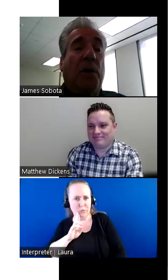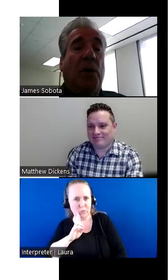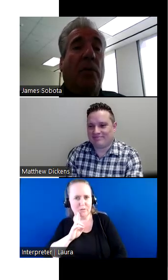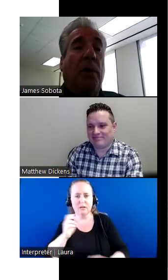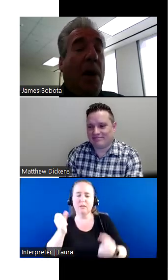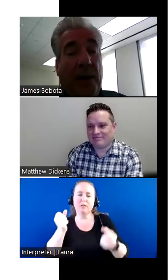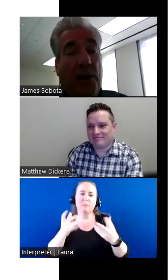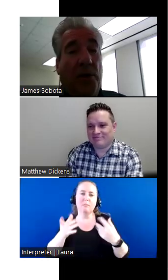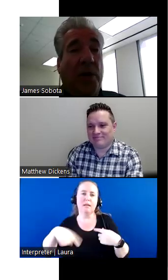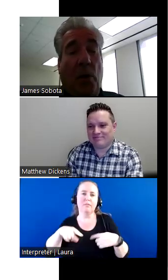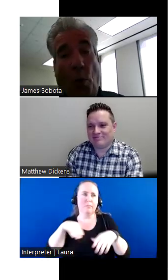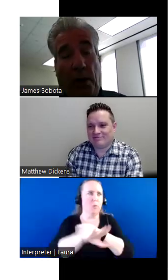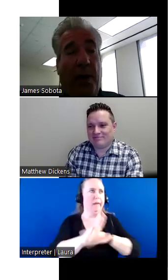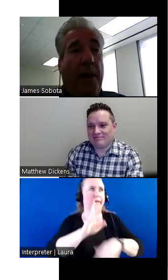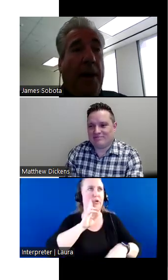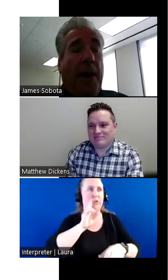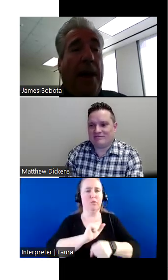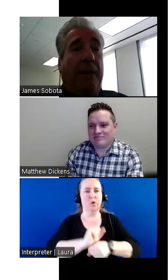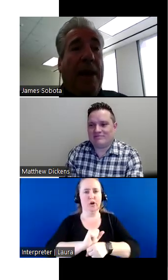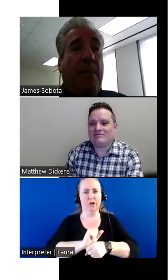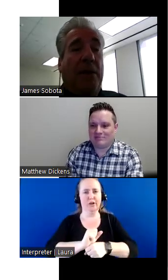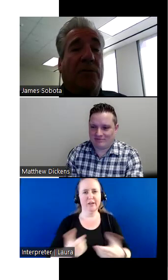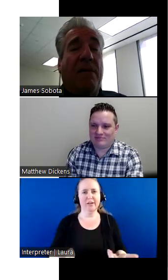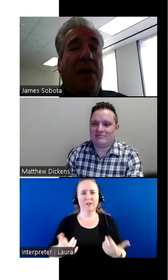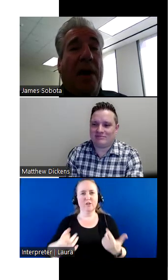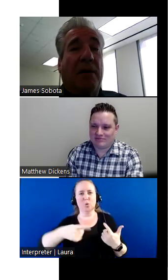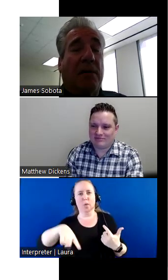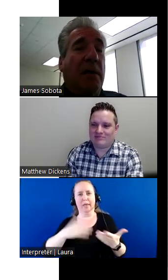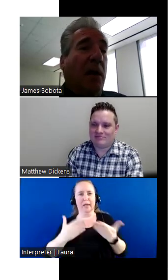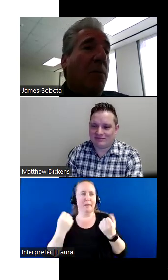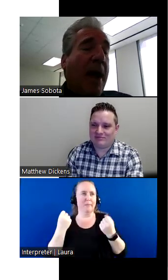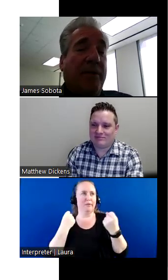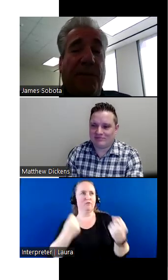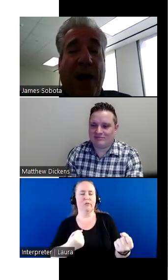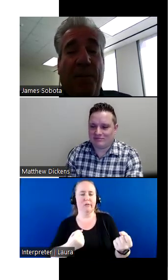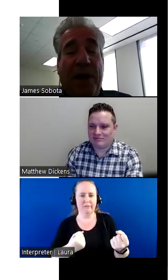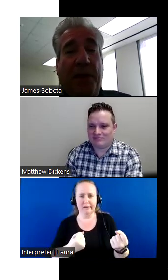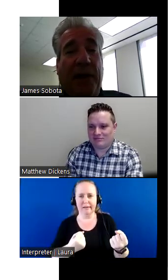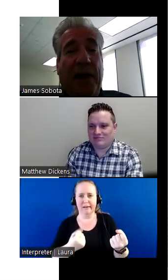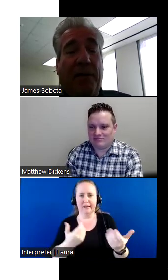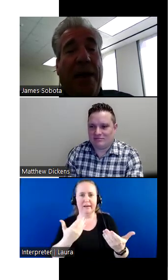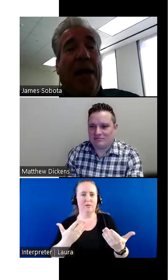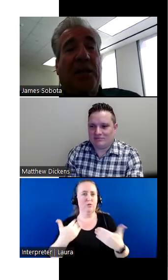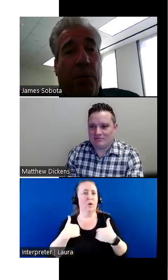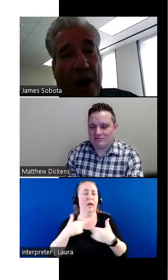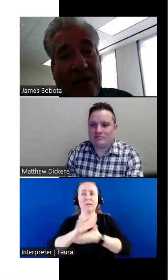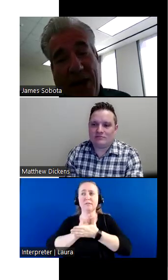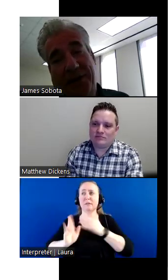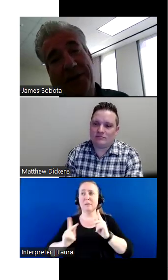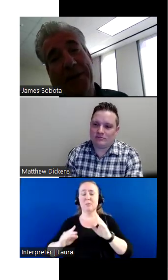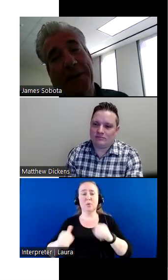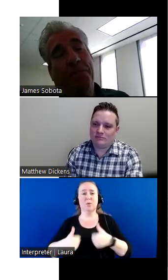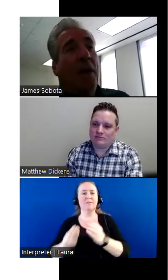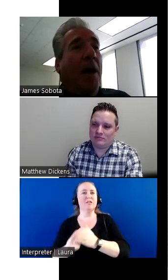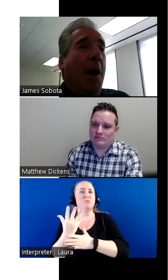a lot of them do come into Houston to work. And they may drive in, you know, you may have some fine people that live in Spring,